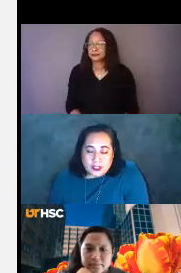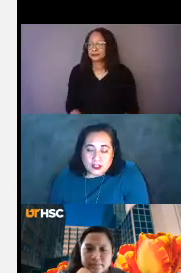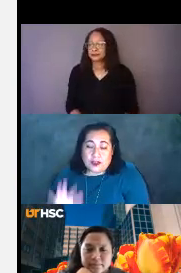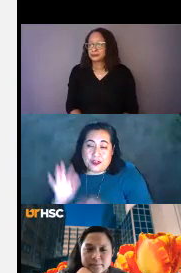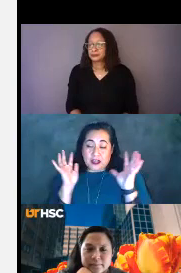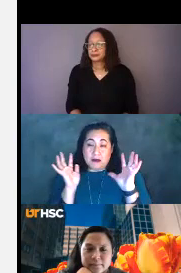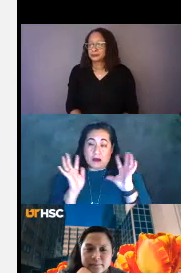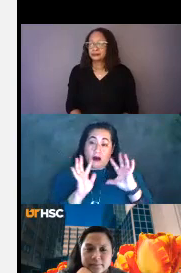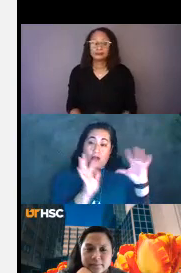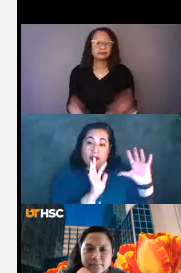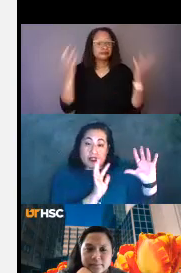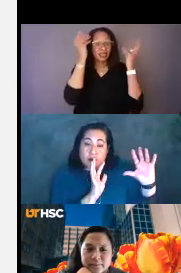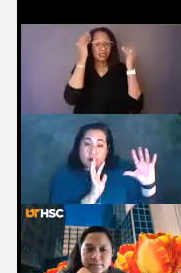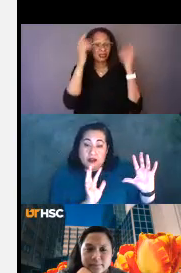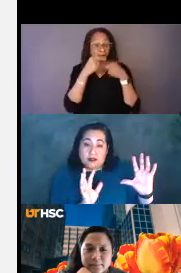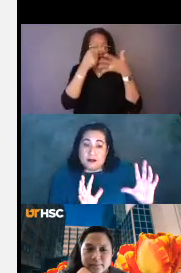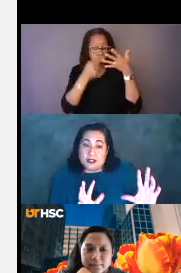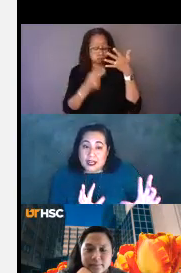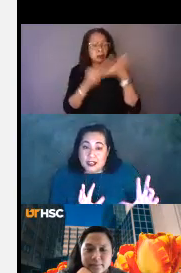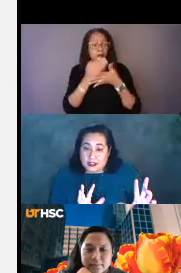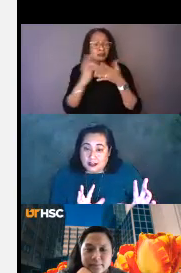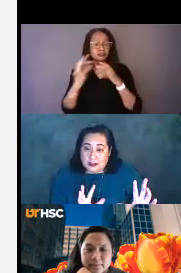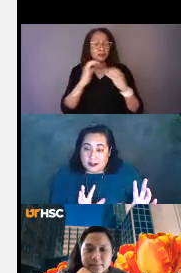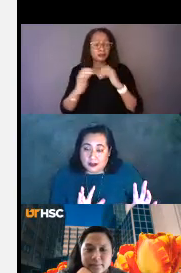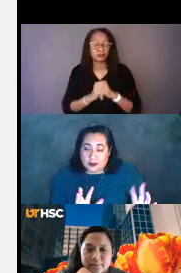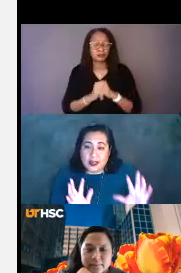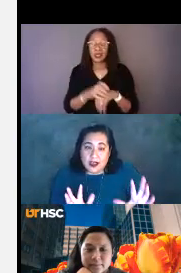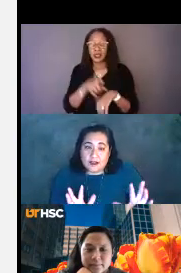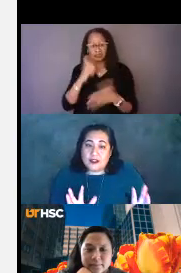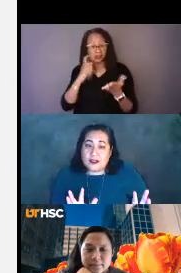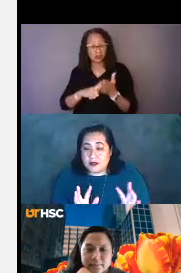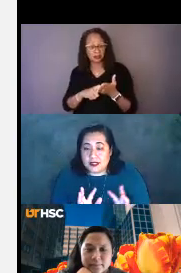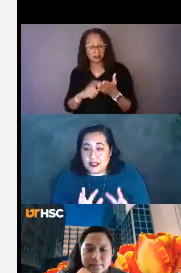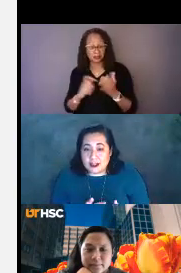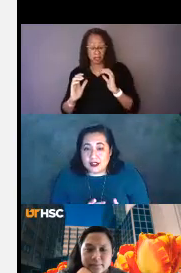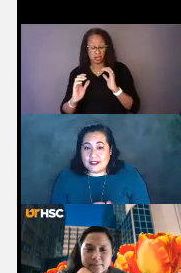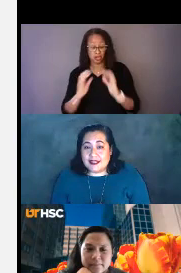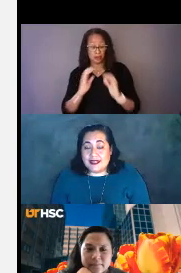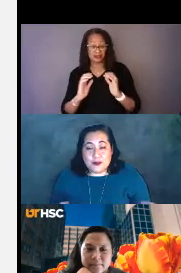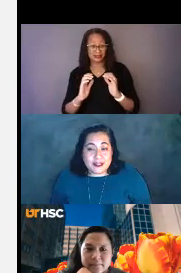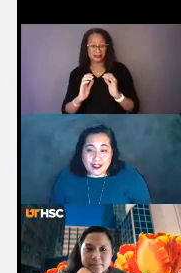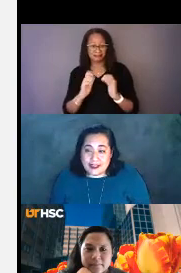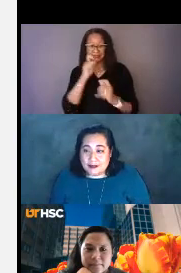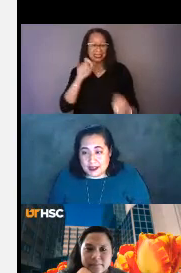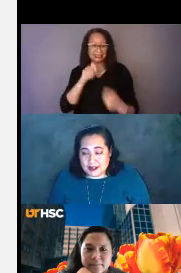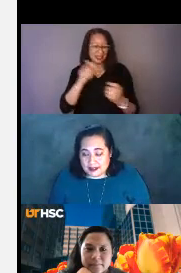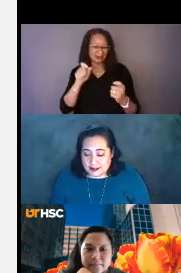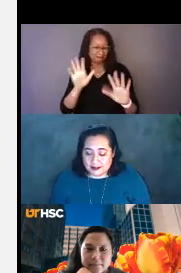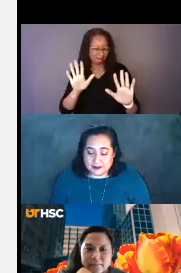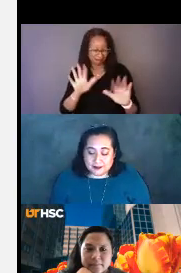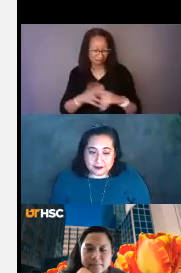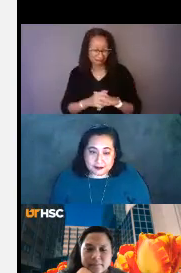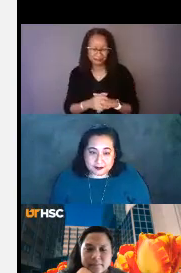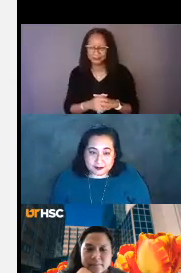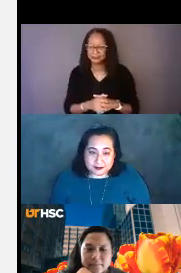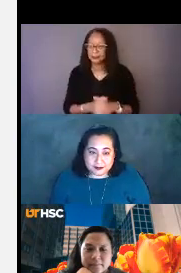So we think about all these parts of communication. We have to acknowledge that communication is imprecise at best.